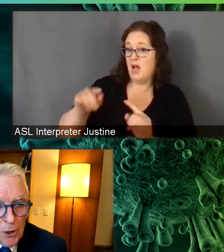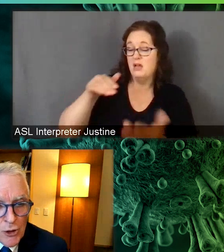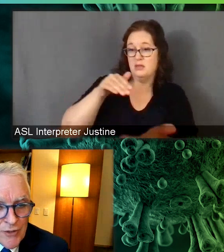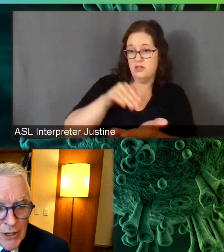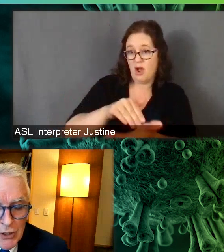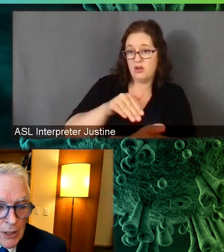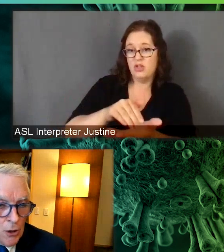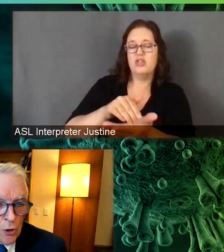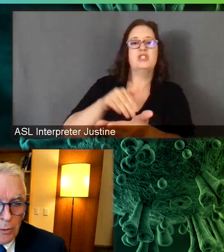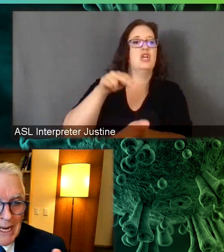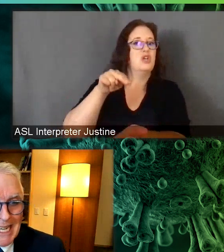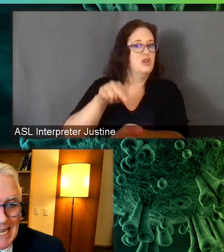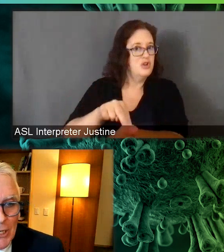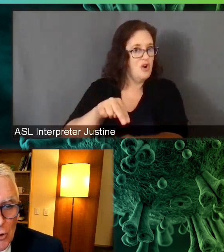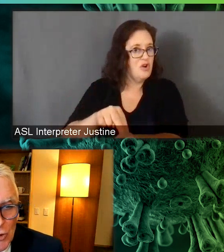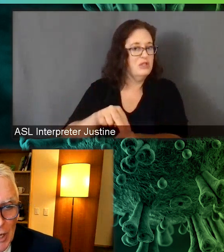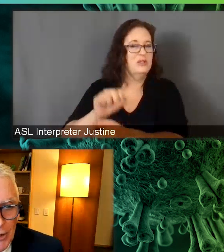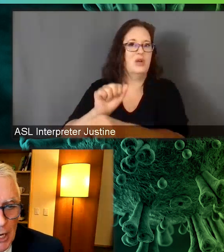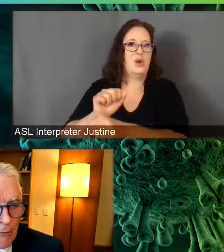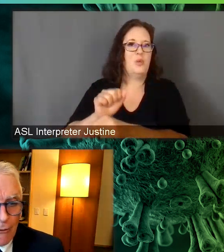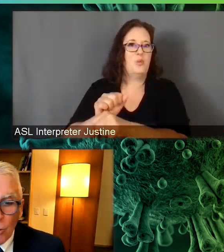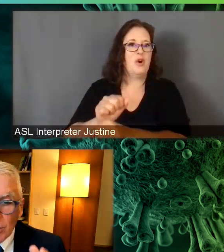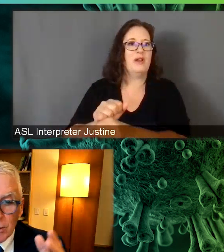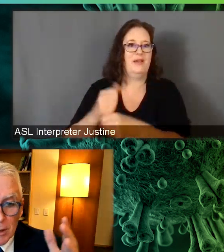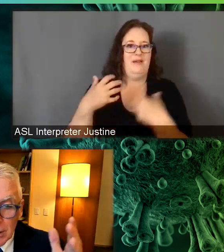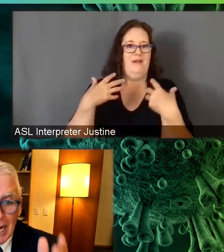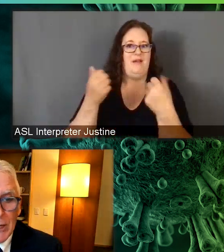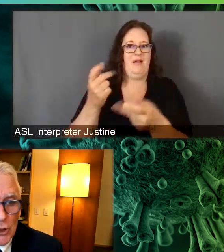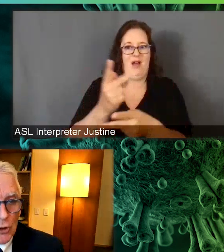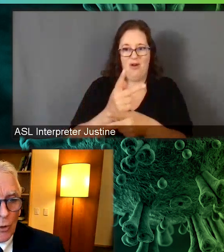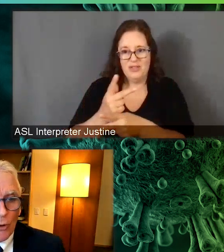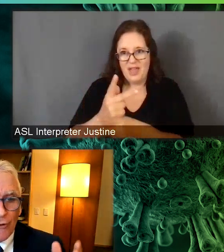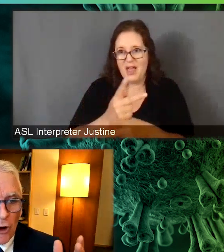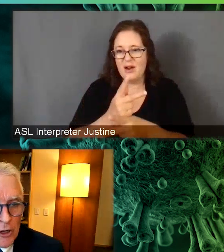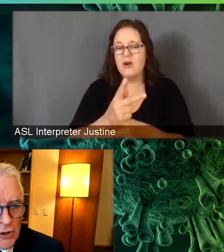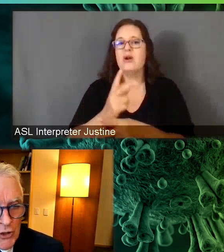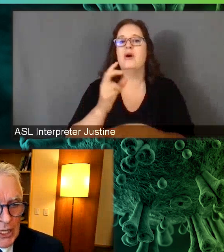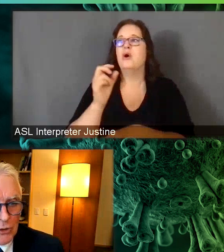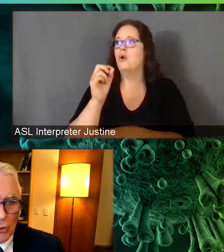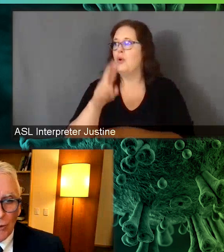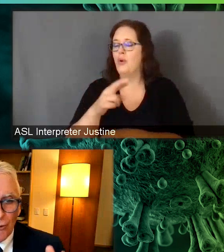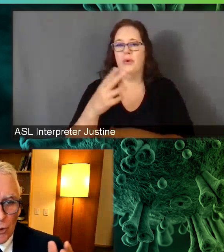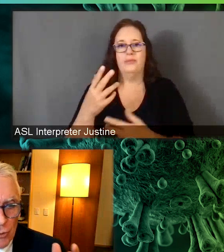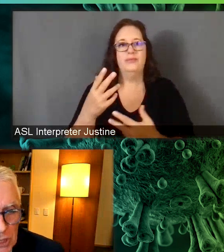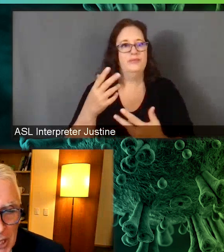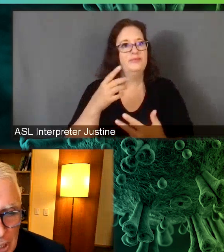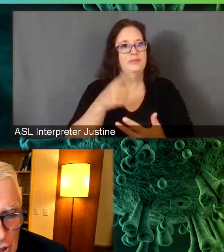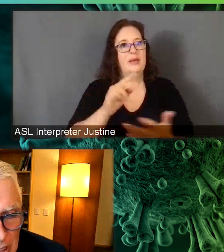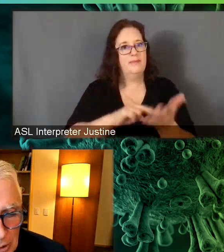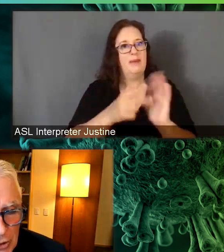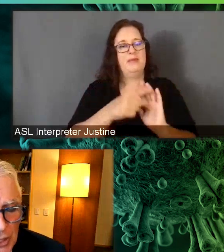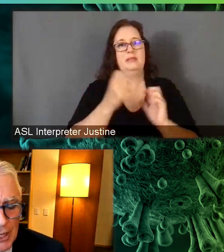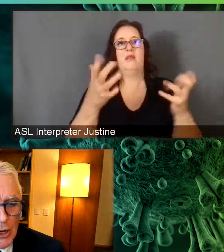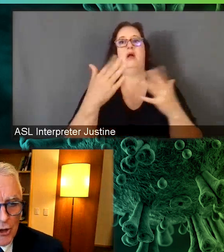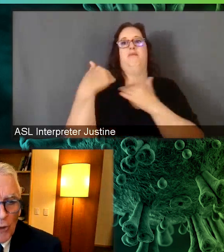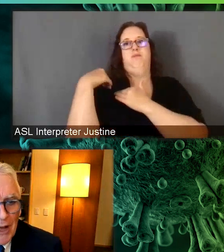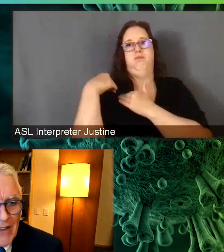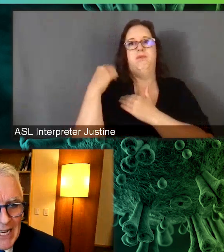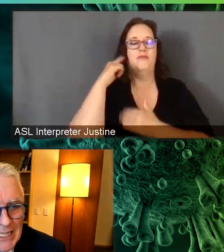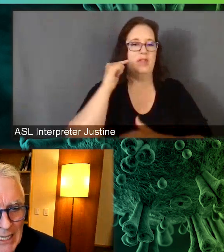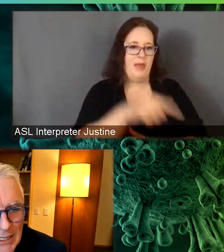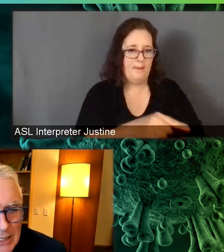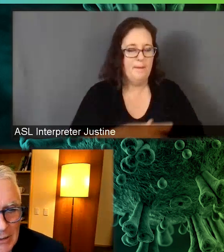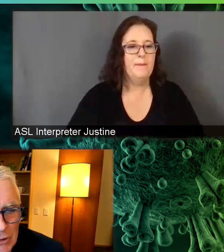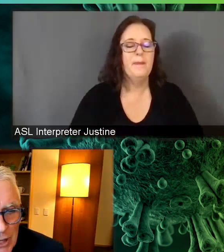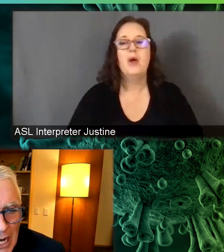So that when those of us who might need to use healthcare for cancer, or for heart disease, or for rheumatologic illness, don't